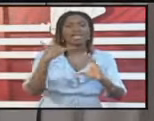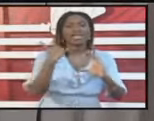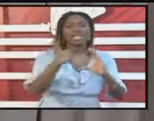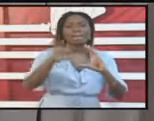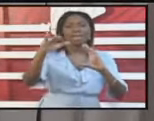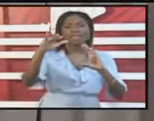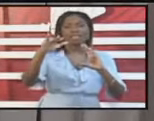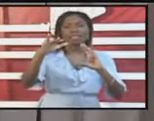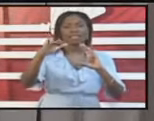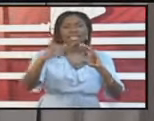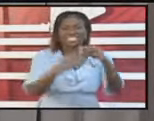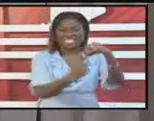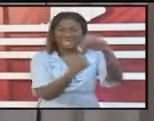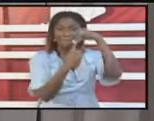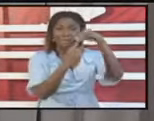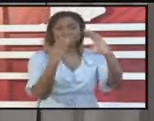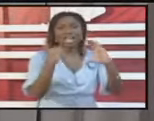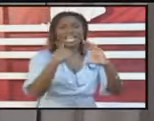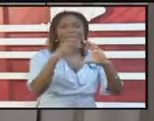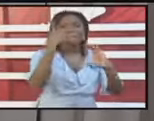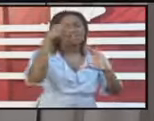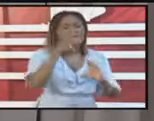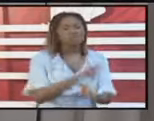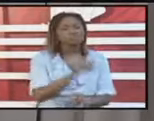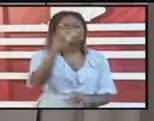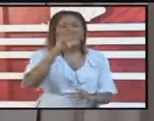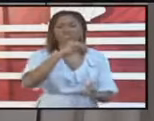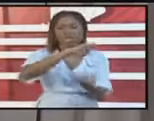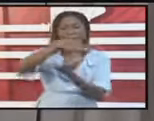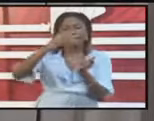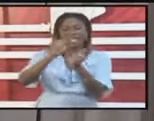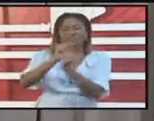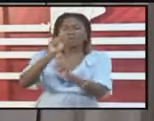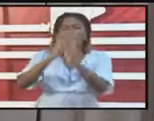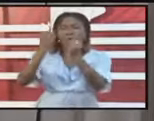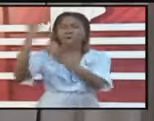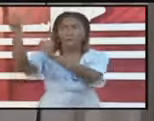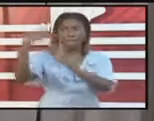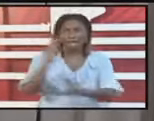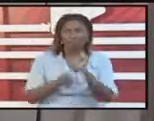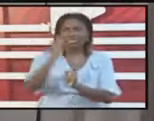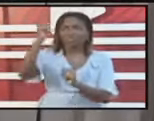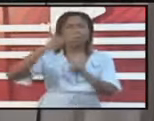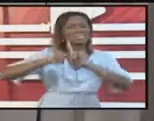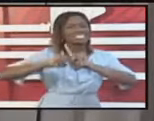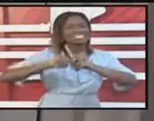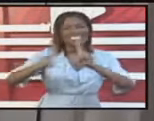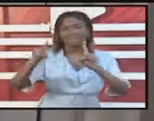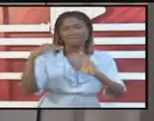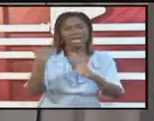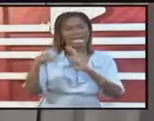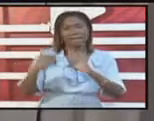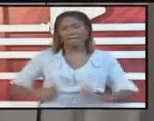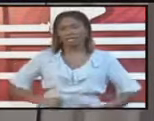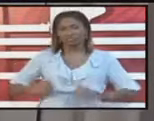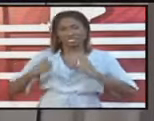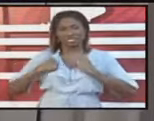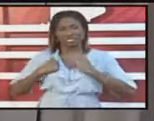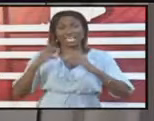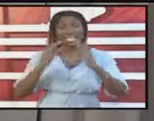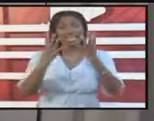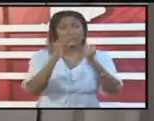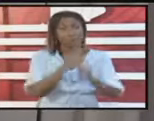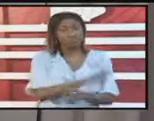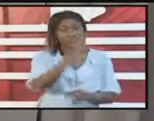mixed up with the applications for persons that enter Trinidad and Tobago. All persons who want to leave are being granted